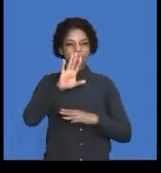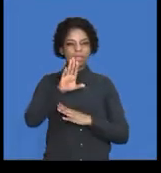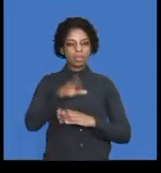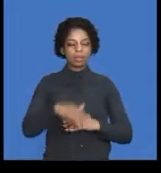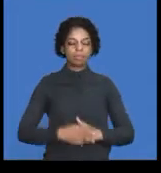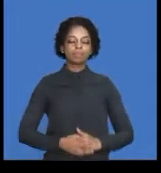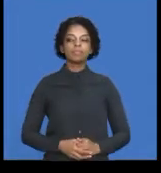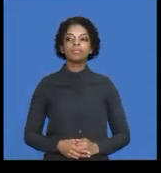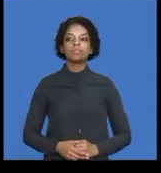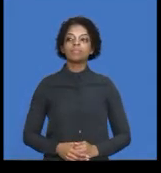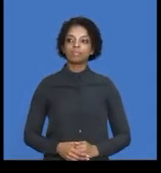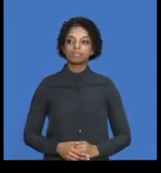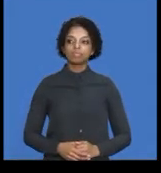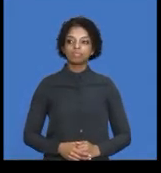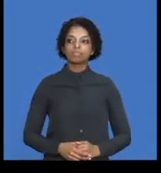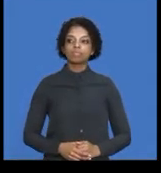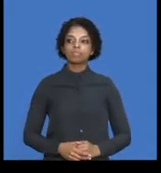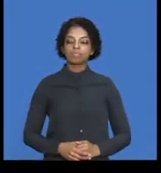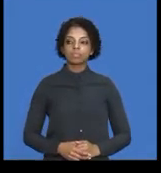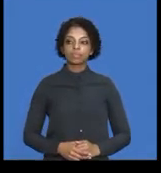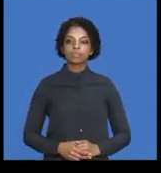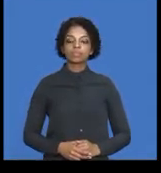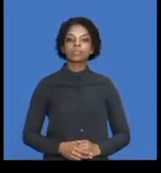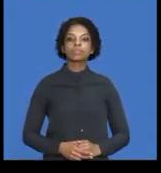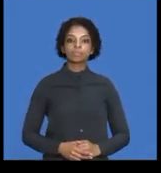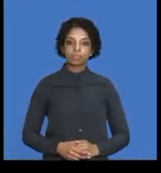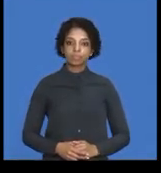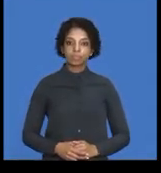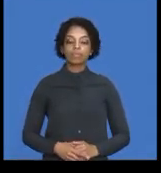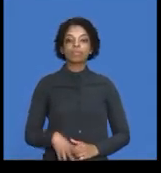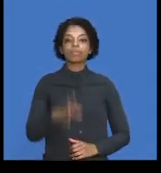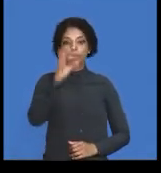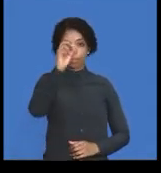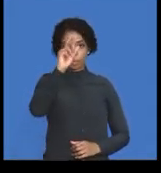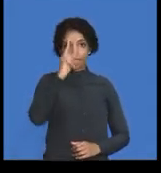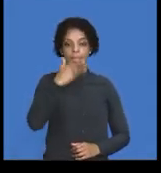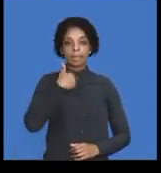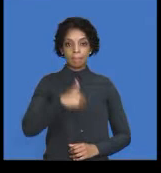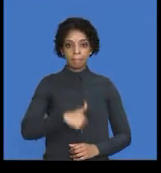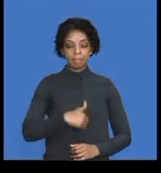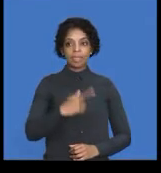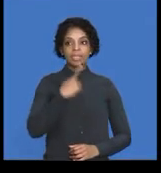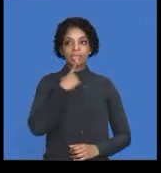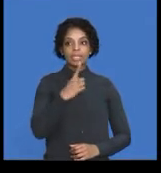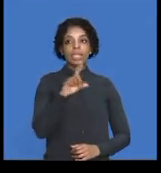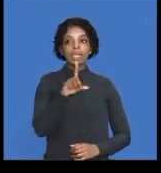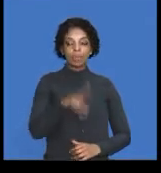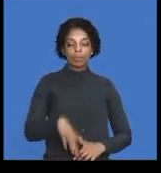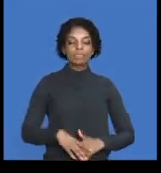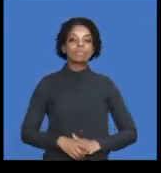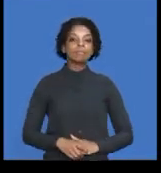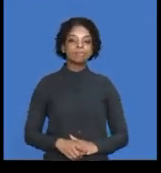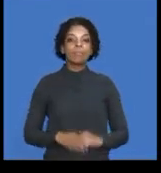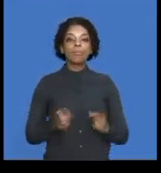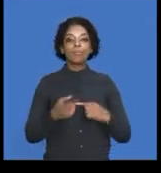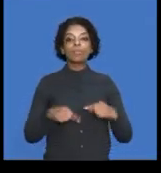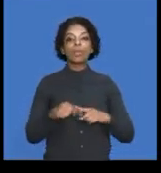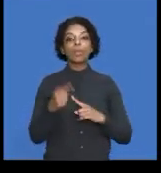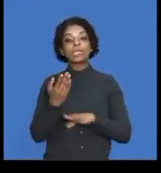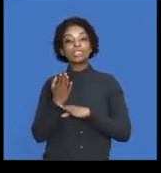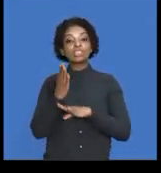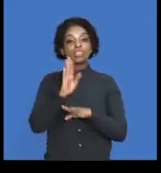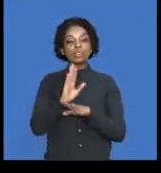confused here. Okay. Let's pick up our pen again. What I'm saying is that we showed it as if